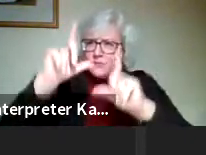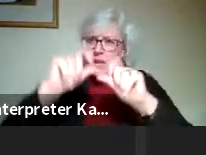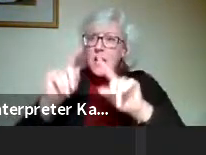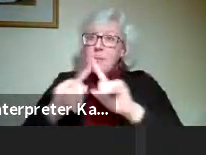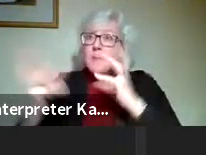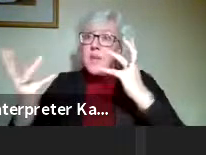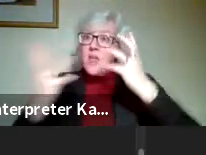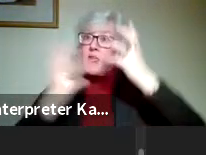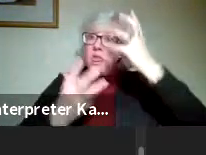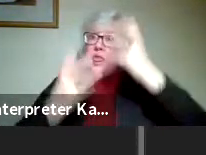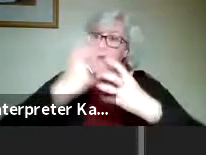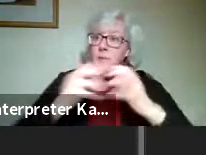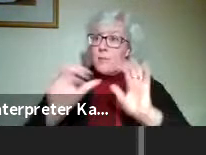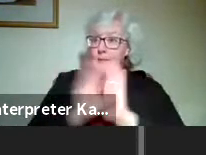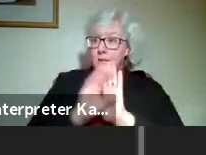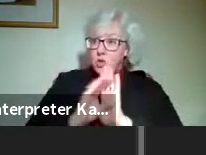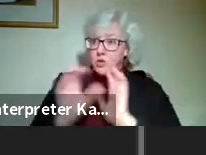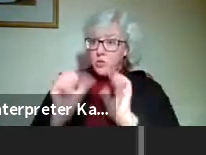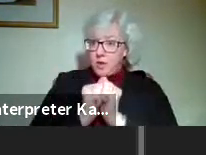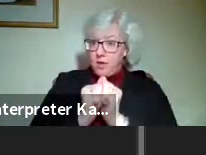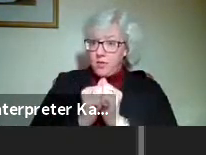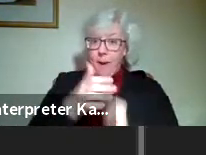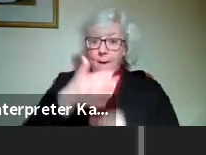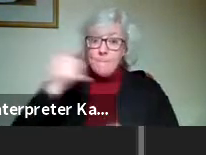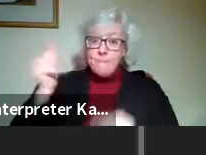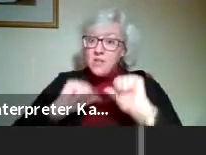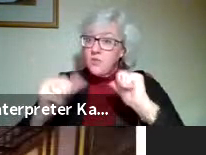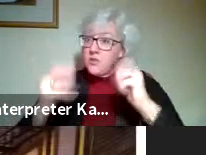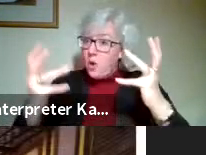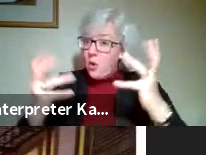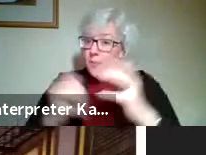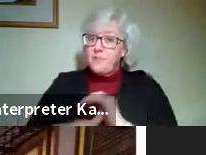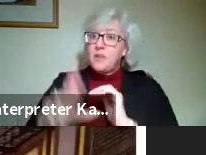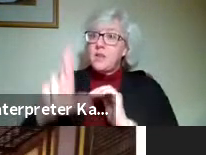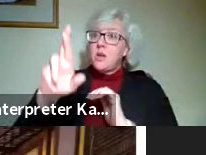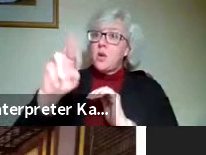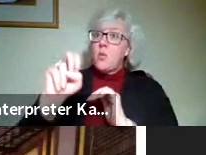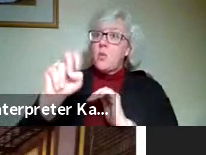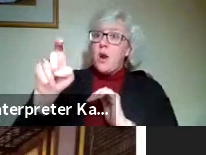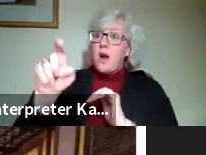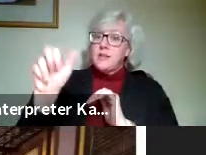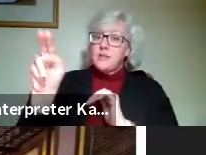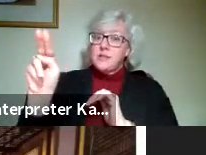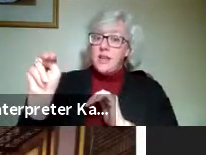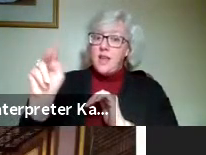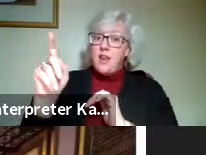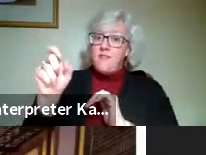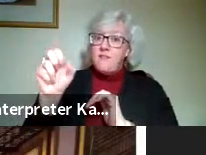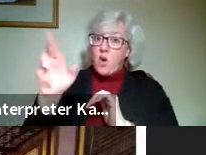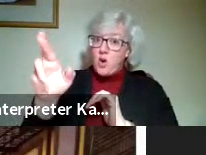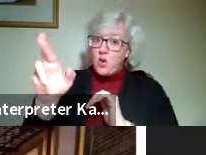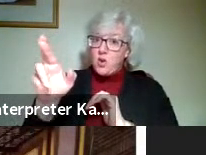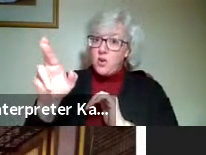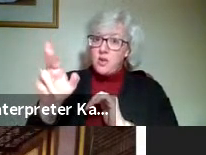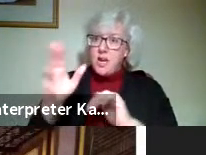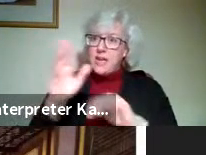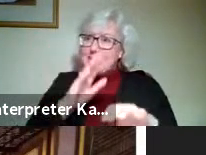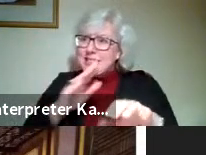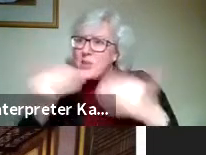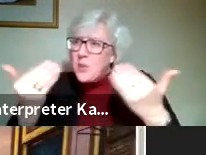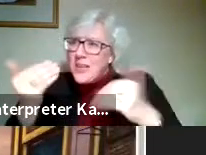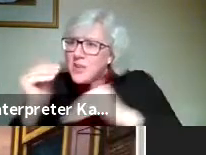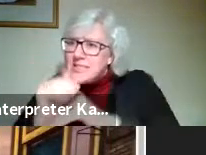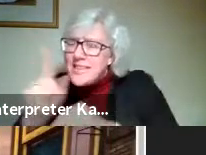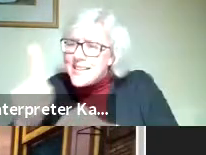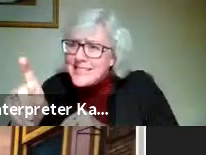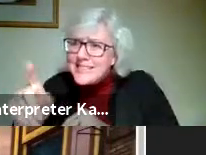images. Our best of show goes to Roxanne Faulkner. Roxanne, are you on tonight? I